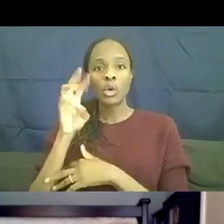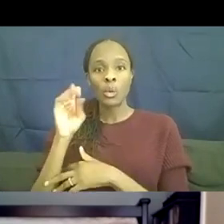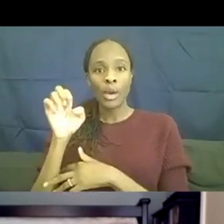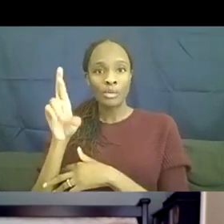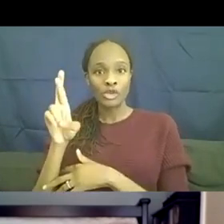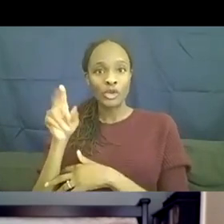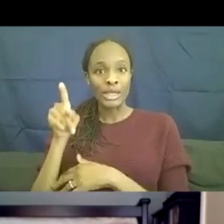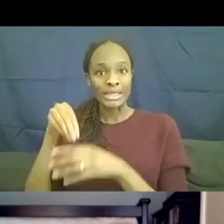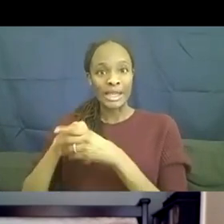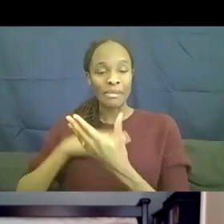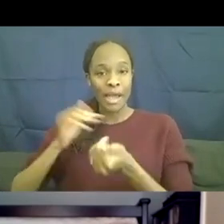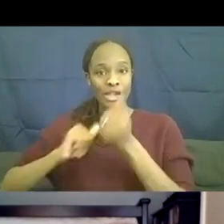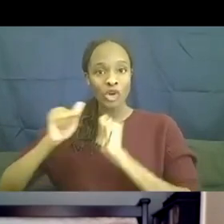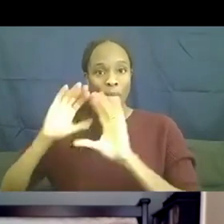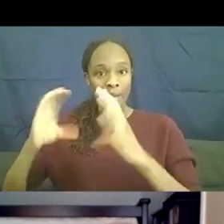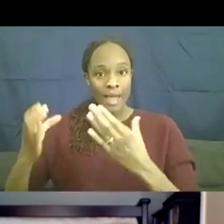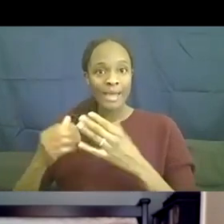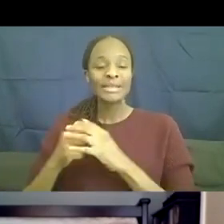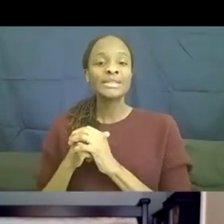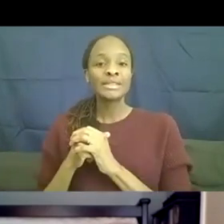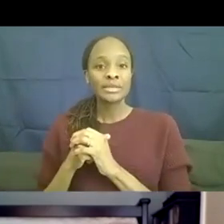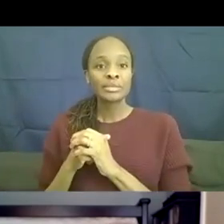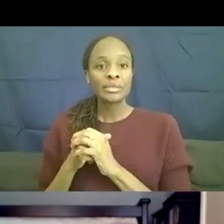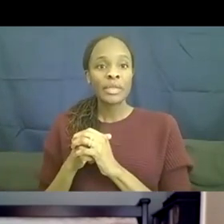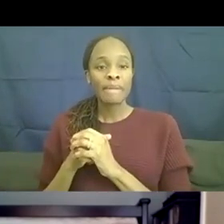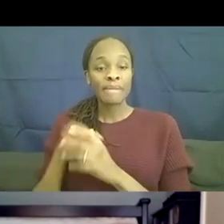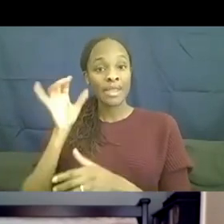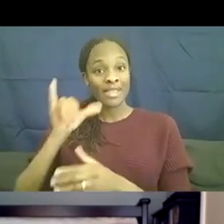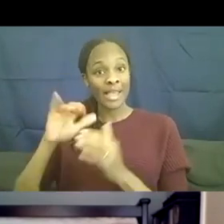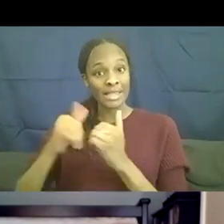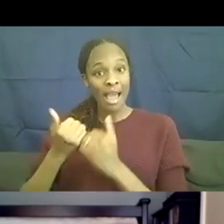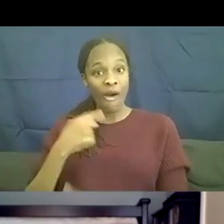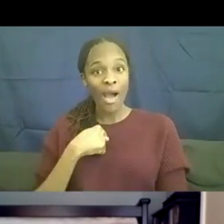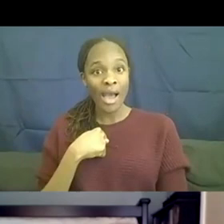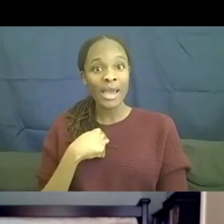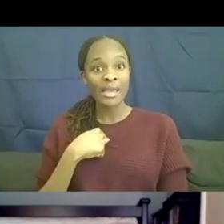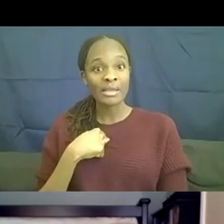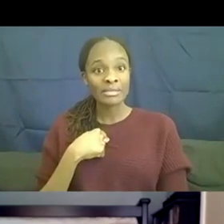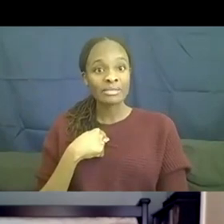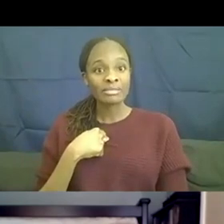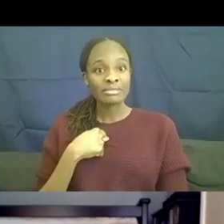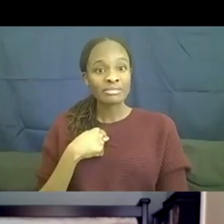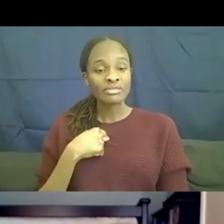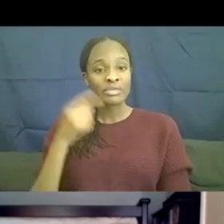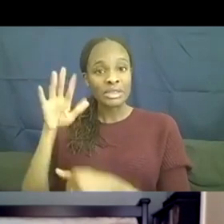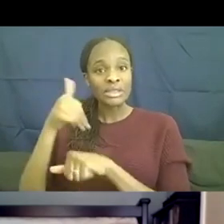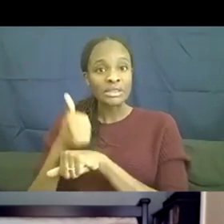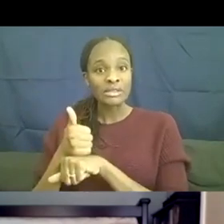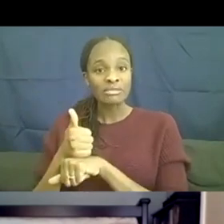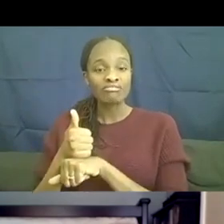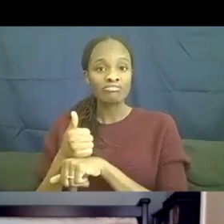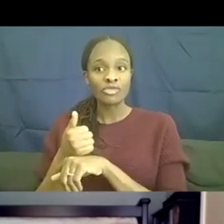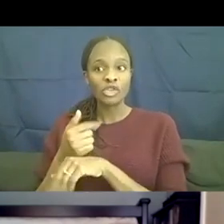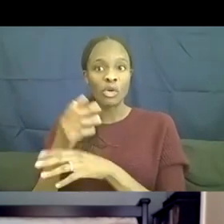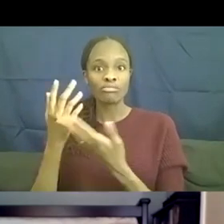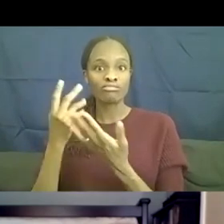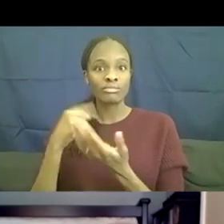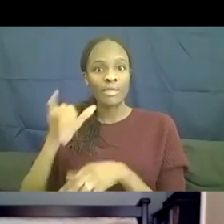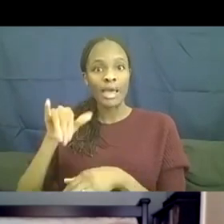class. And, and, and that's how I heard about the, the TV show you're making.